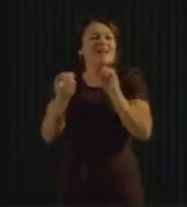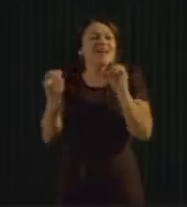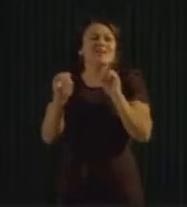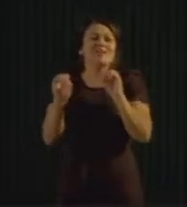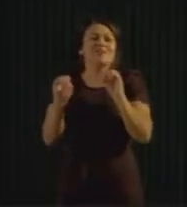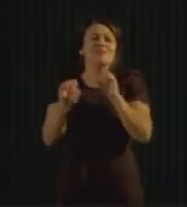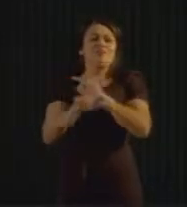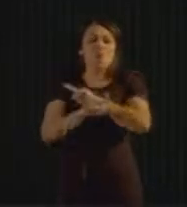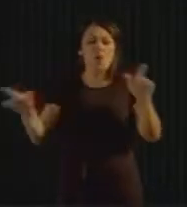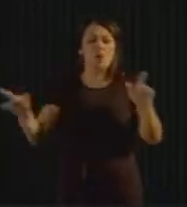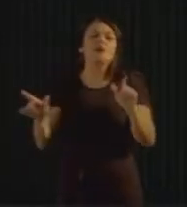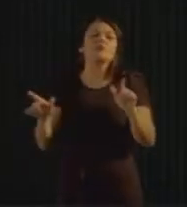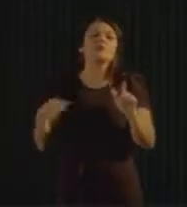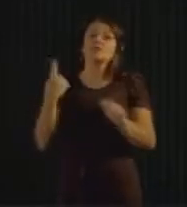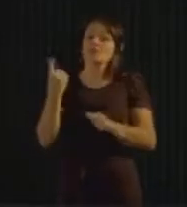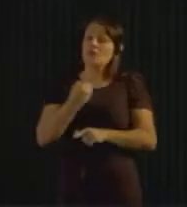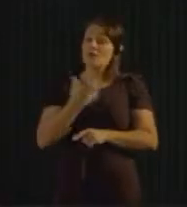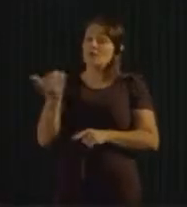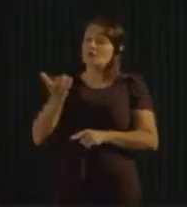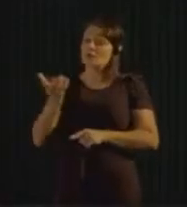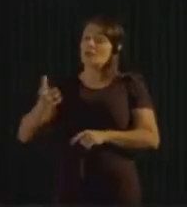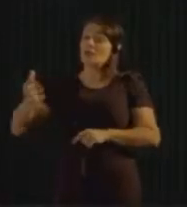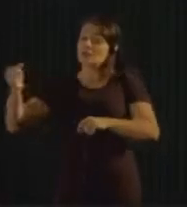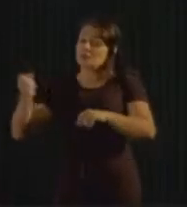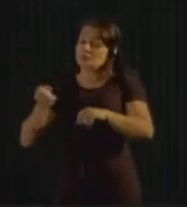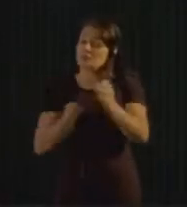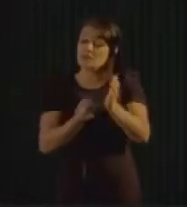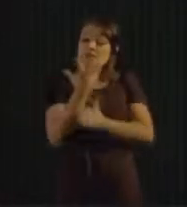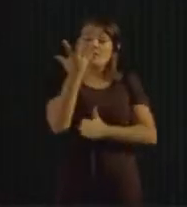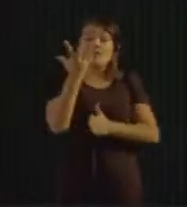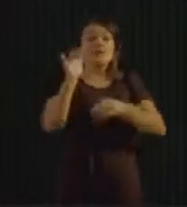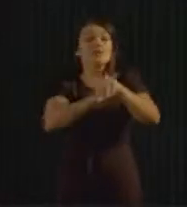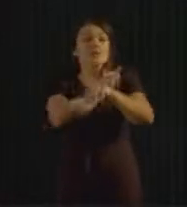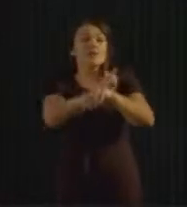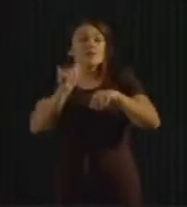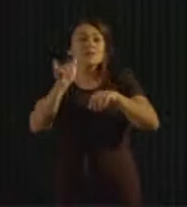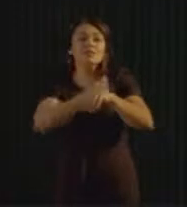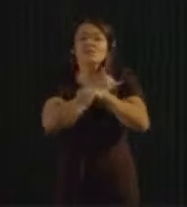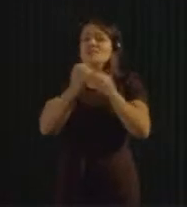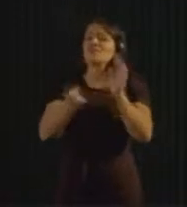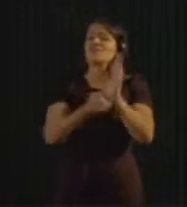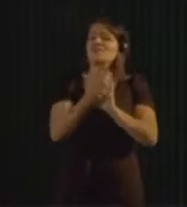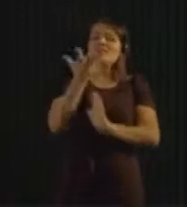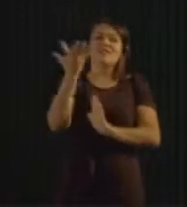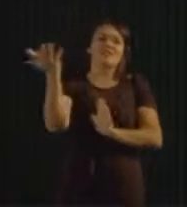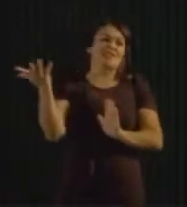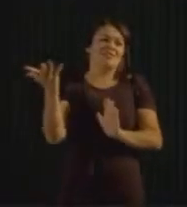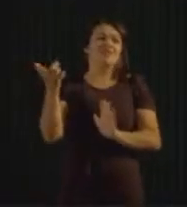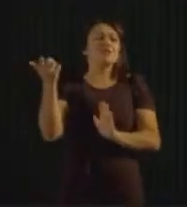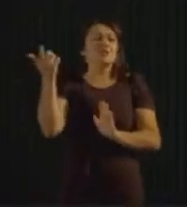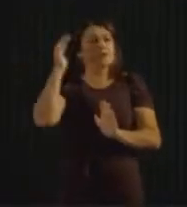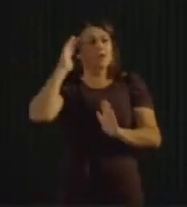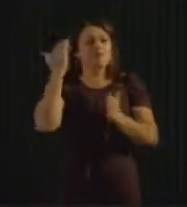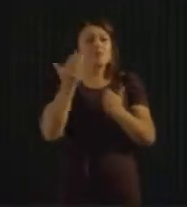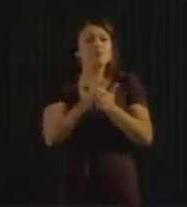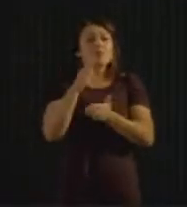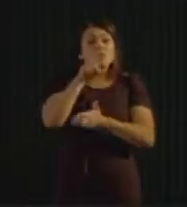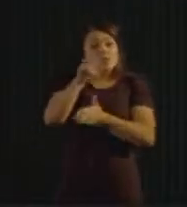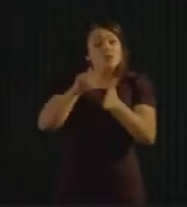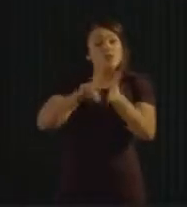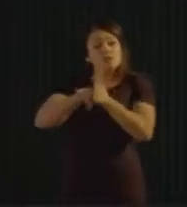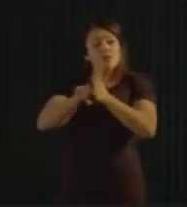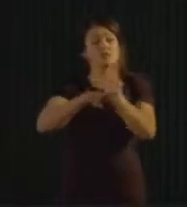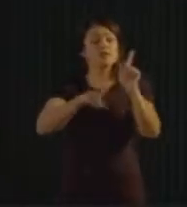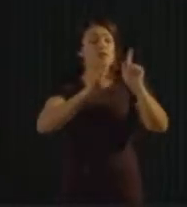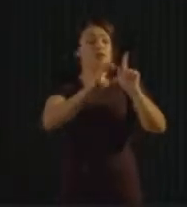implement zero waste practices, which we have a lot of. To just Google it, go to Zero Waste Europe, go to Zero